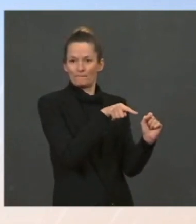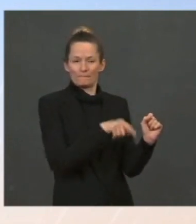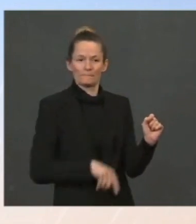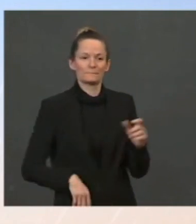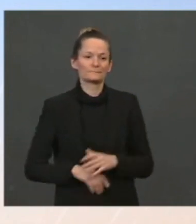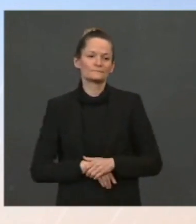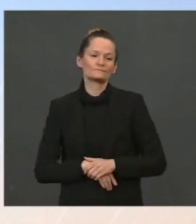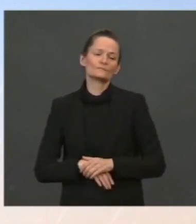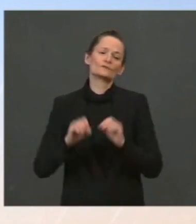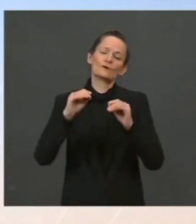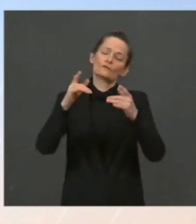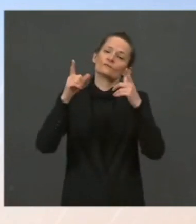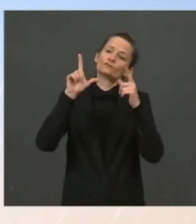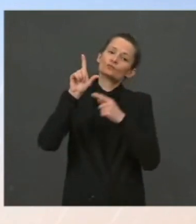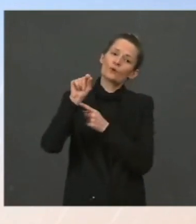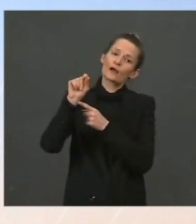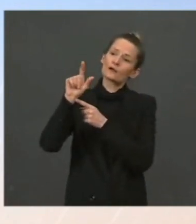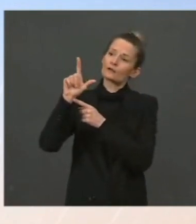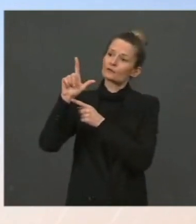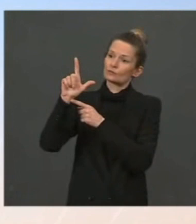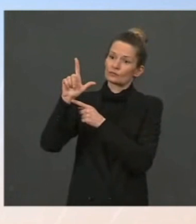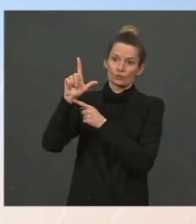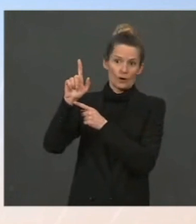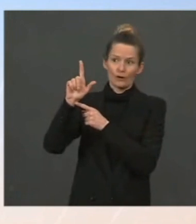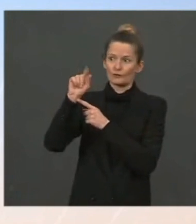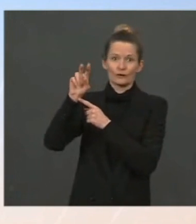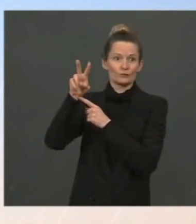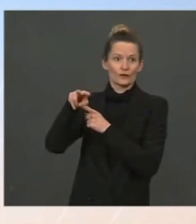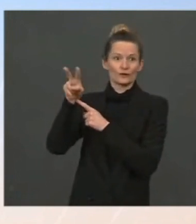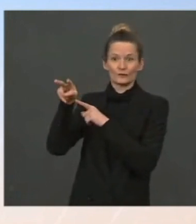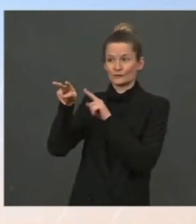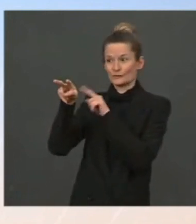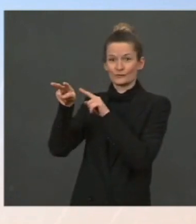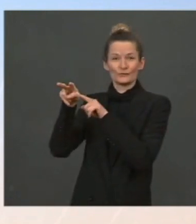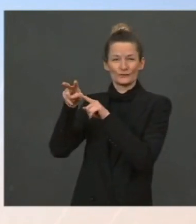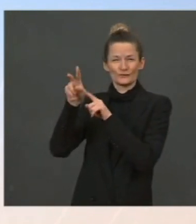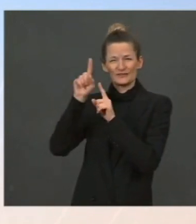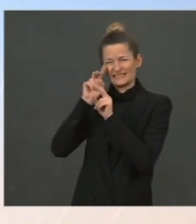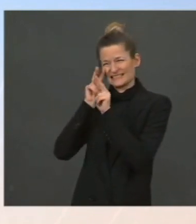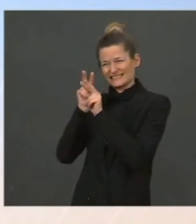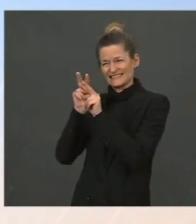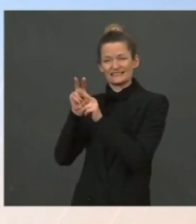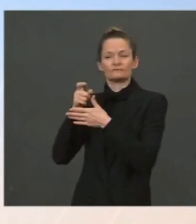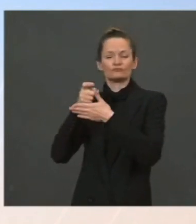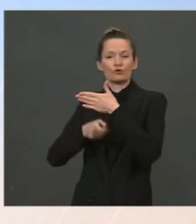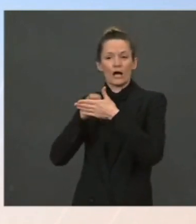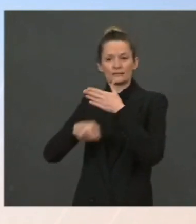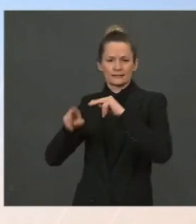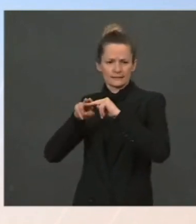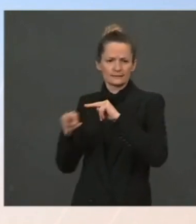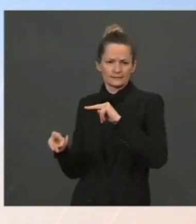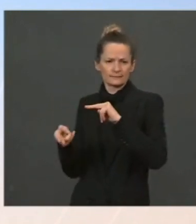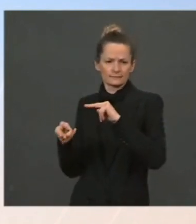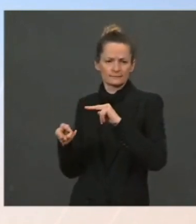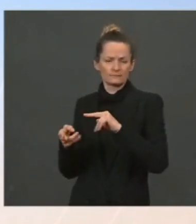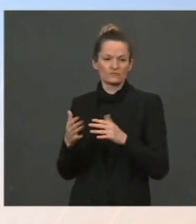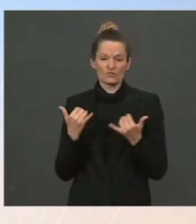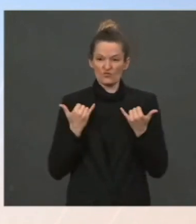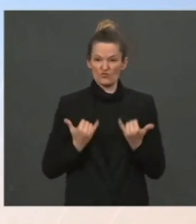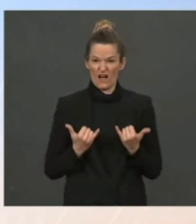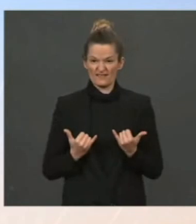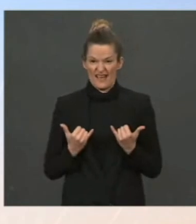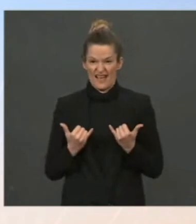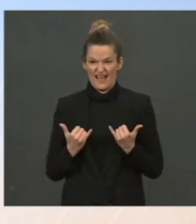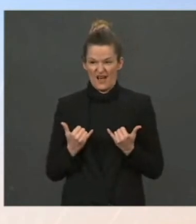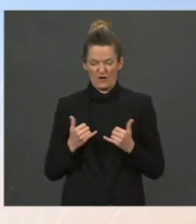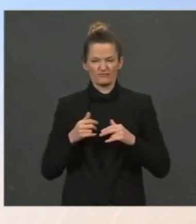fact is right now that energy prices at the pump and at home are too high. This administration